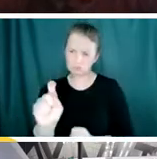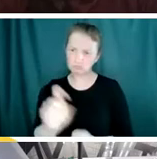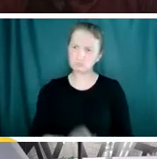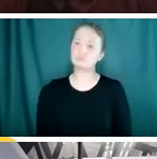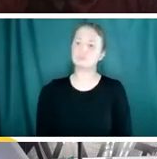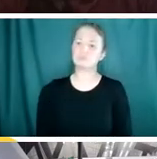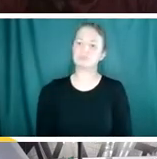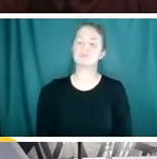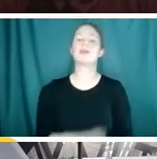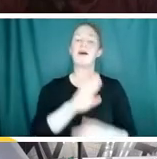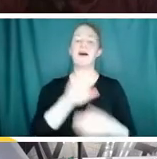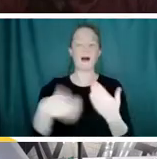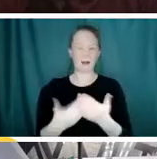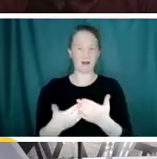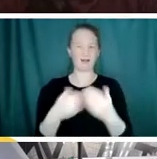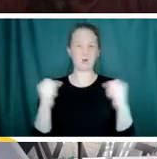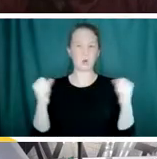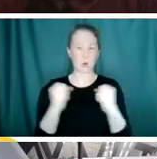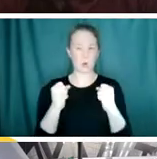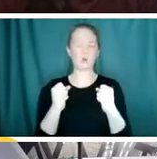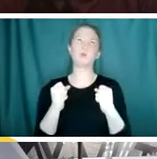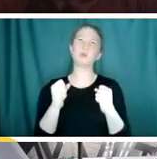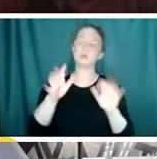They all need to be kept cold to some extent.